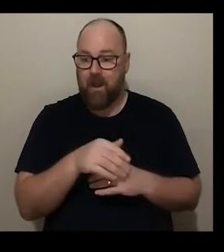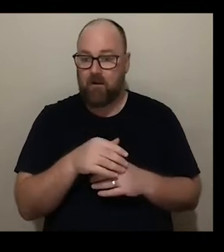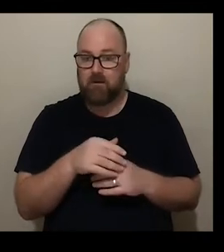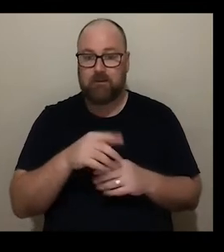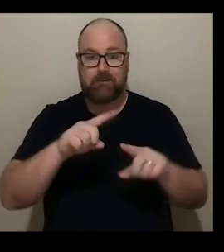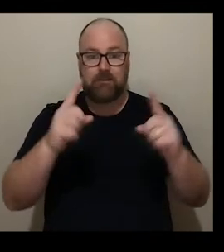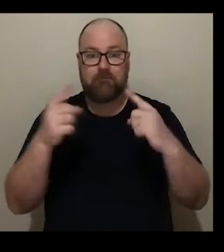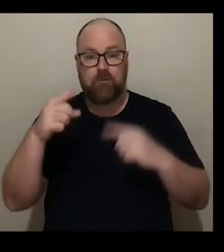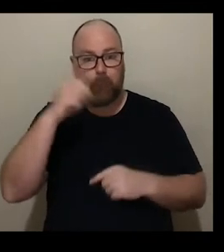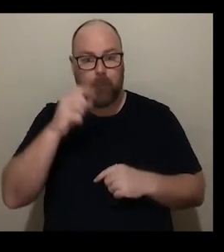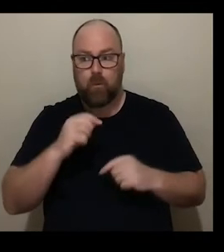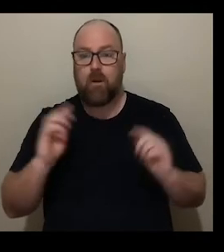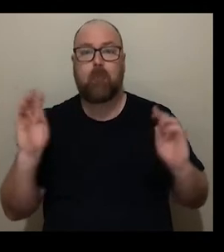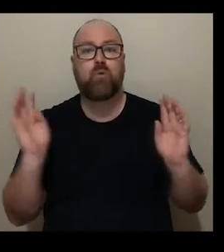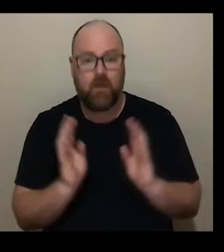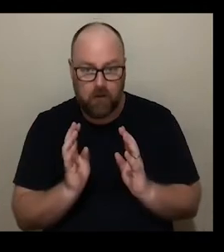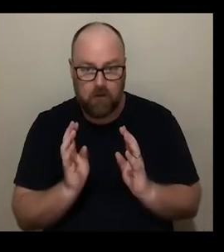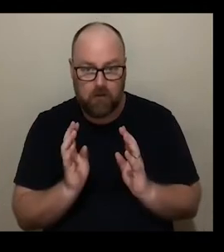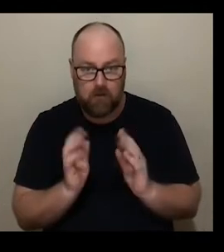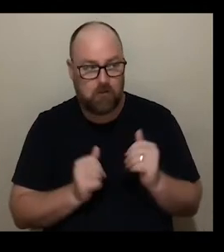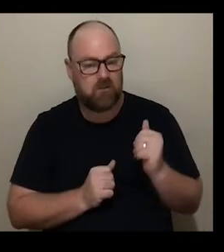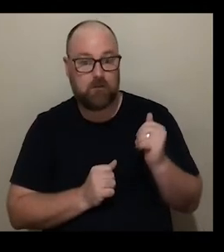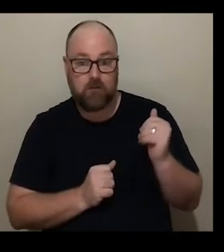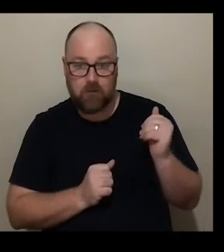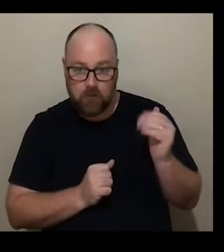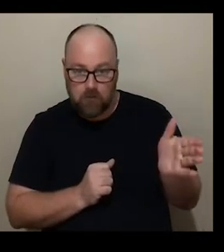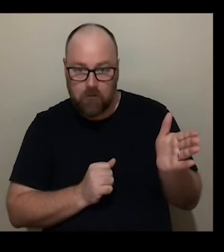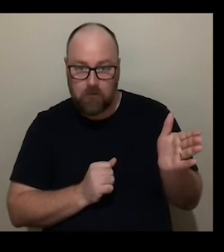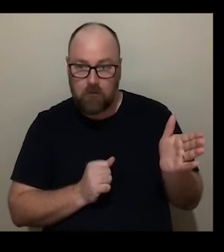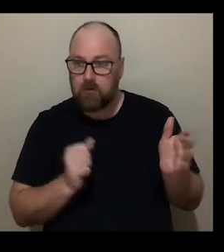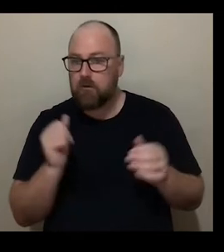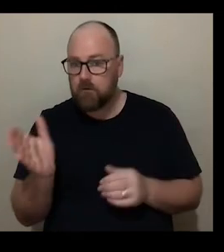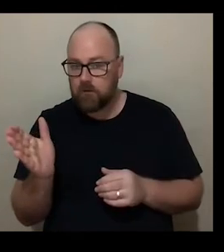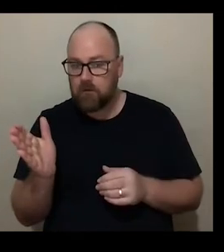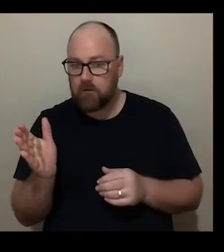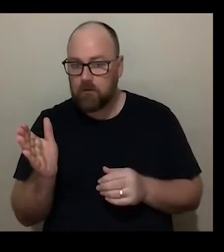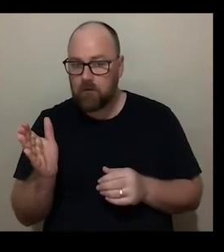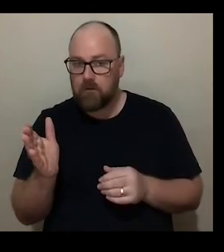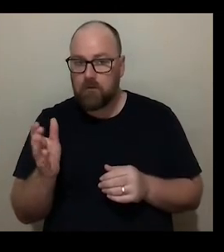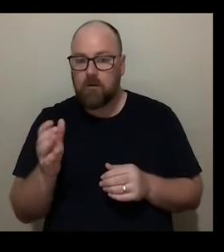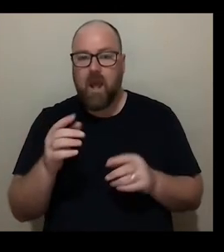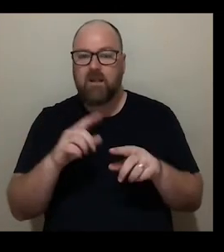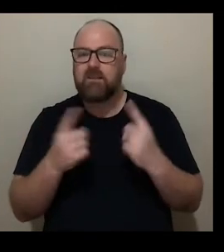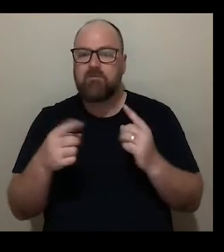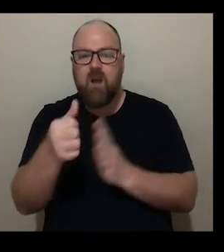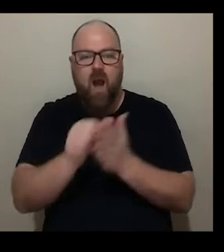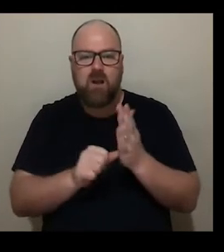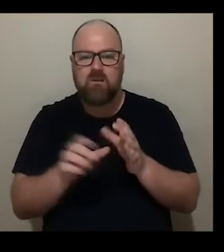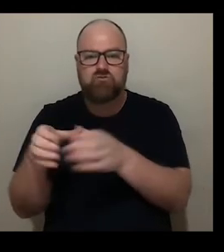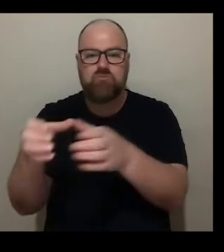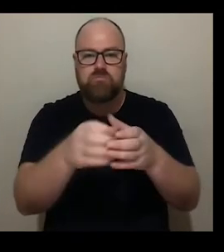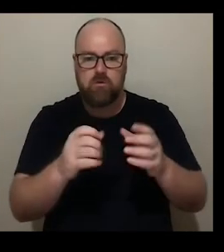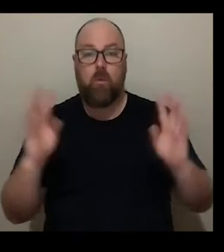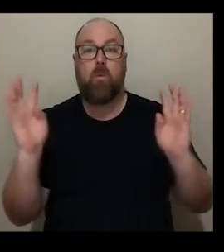Nondasumo and her collaborators the Bambanani group six other artists